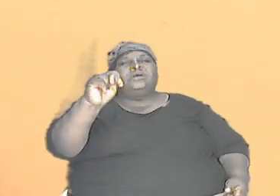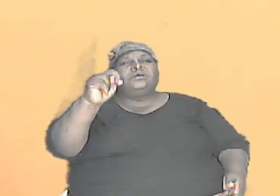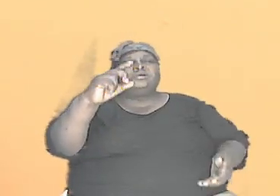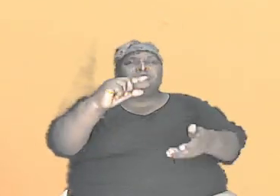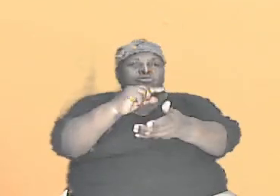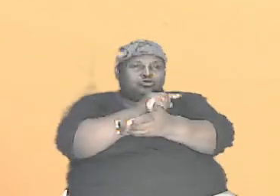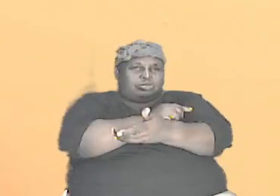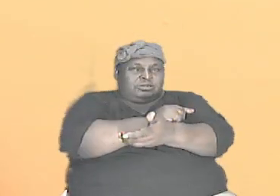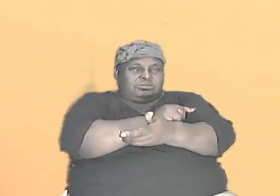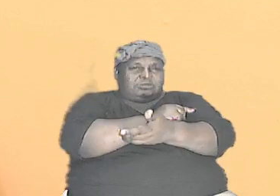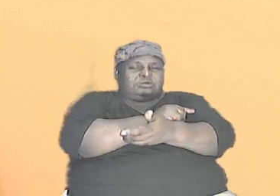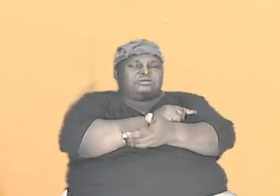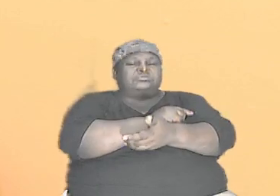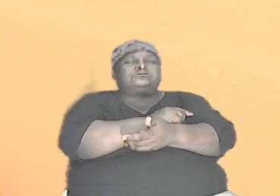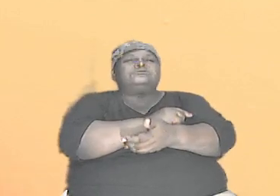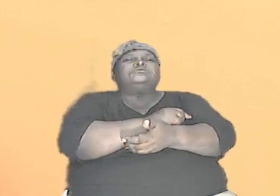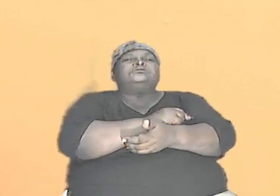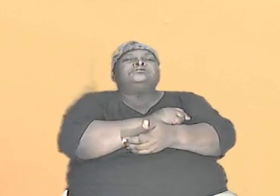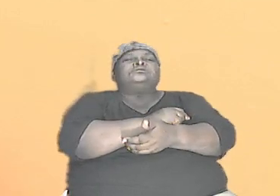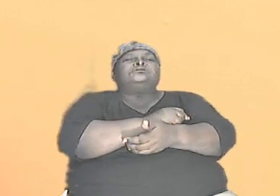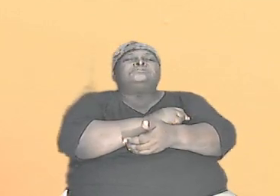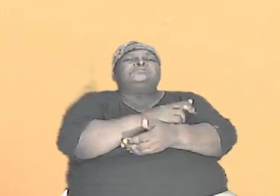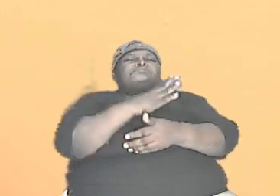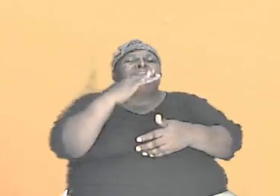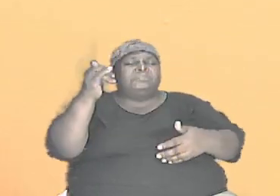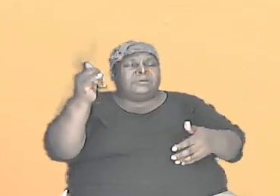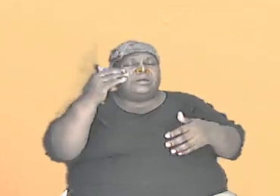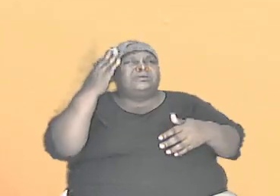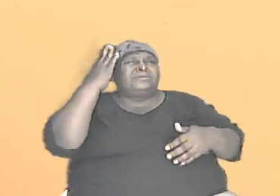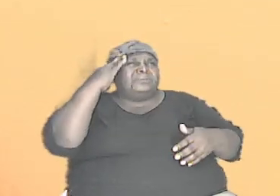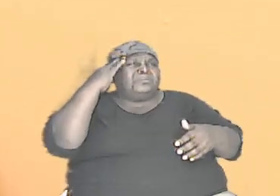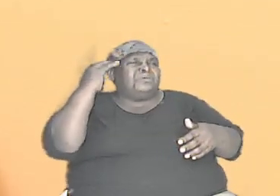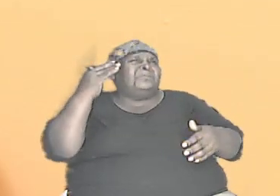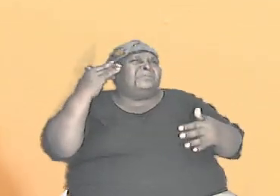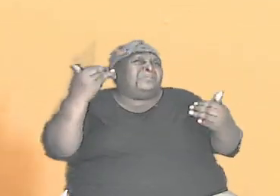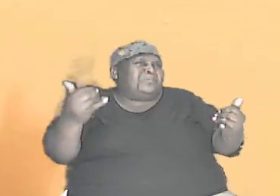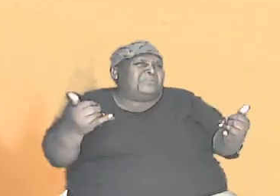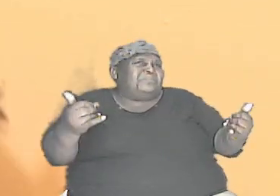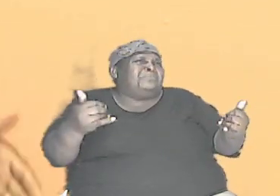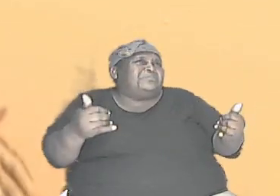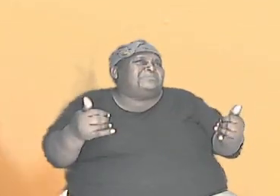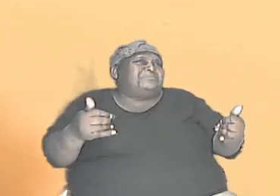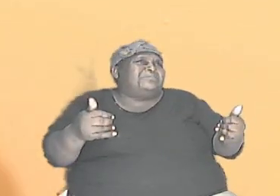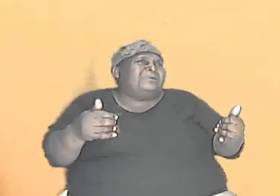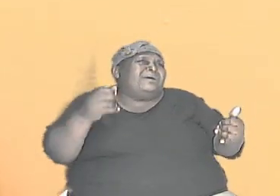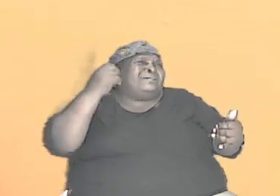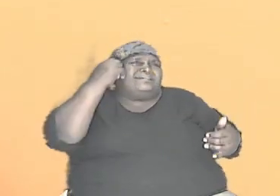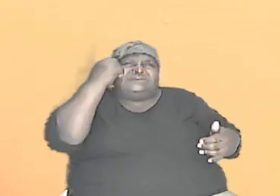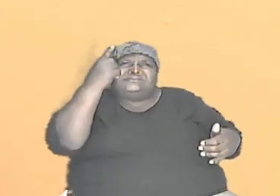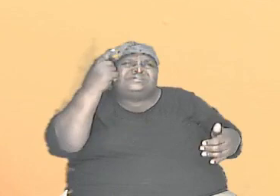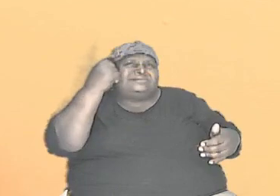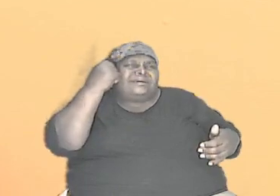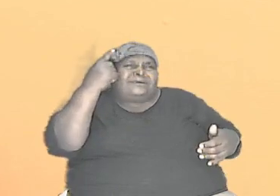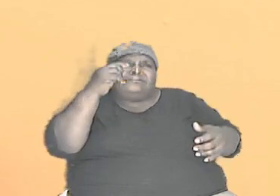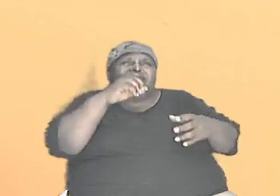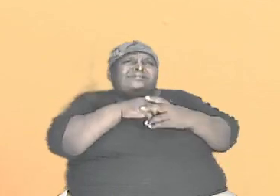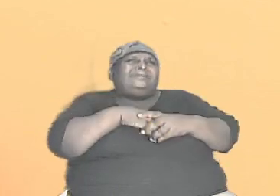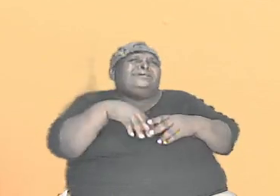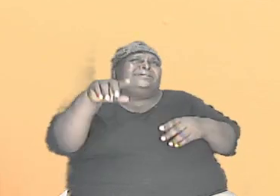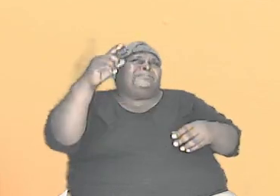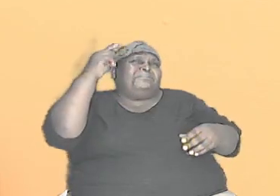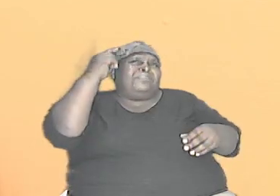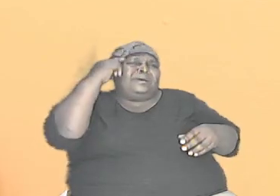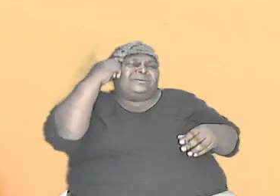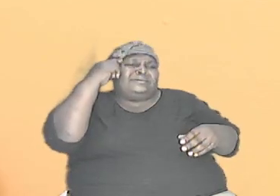and we by now should be clear in our minds that the things that are contained in the book